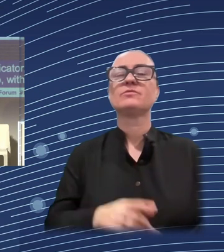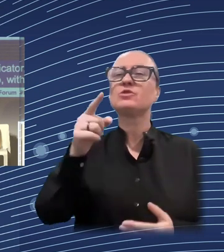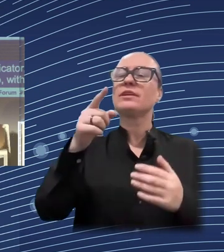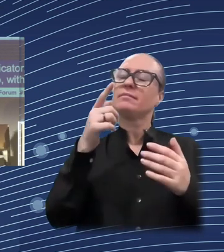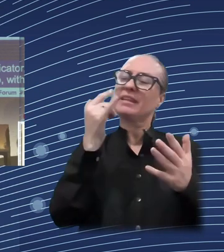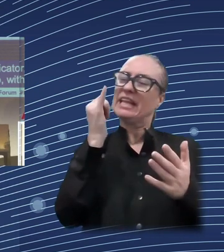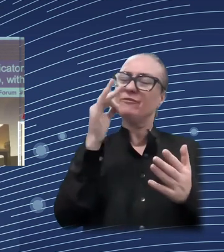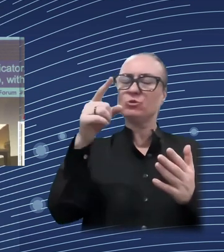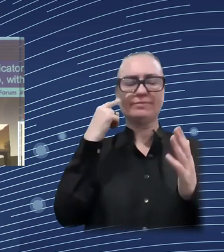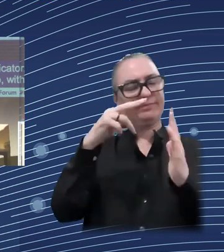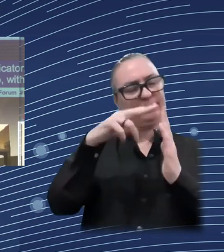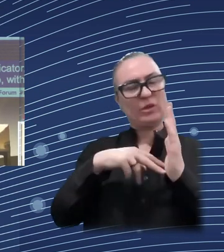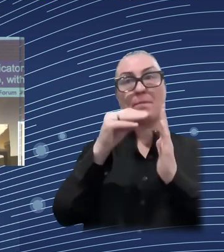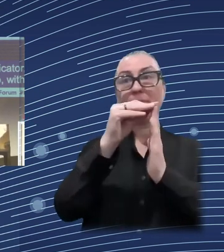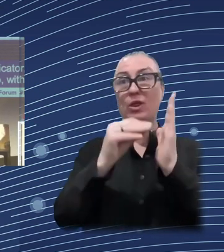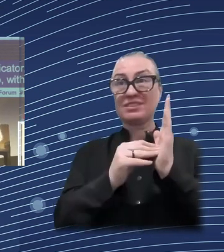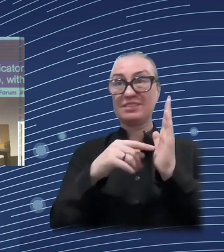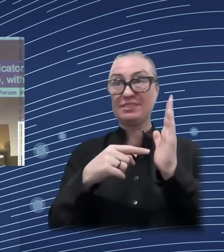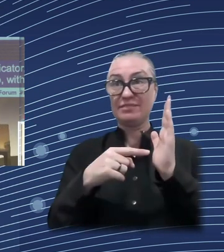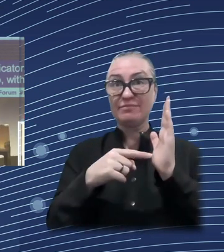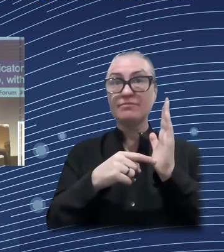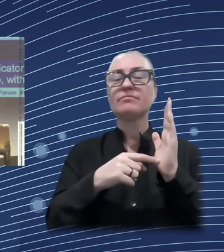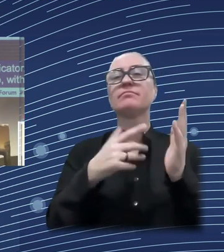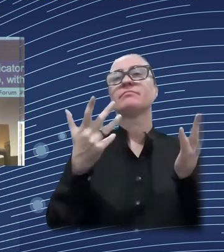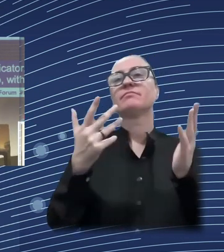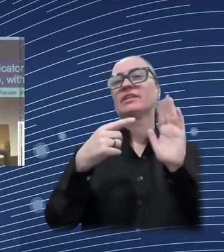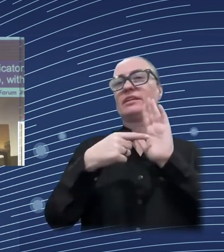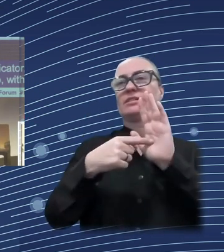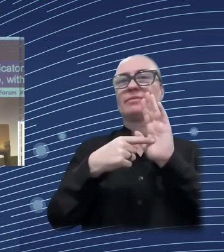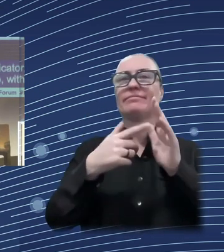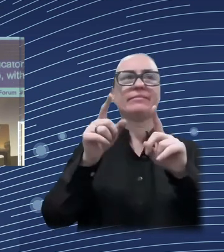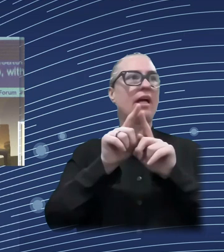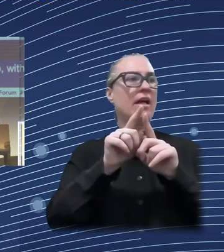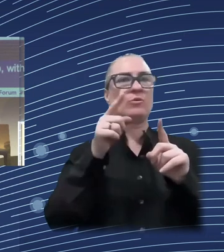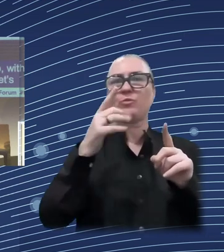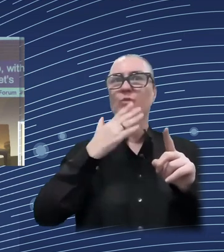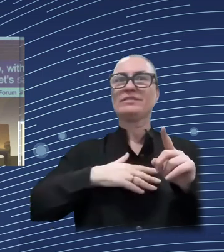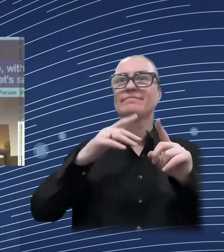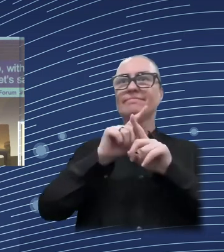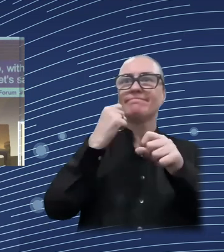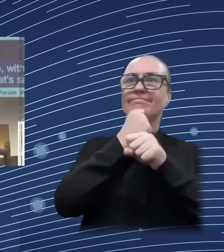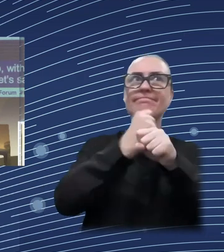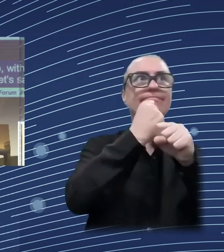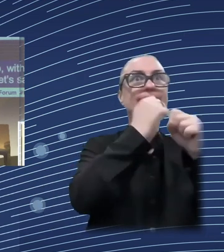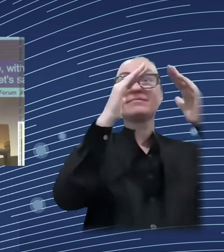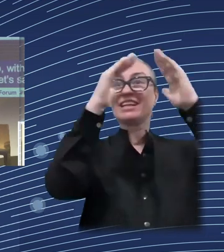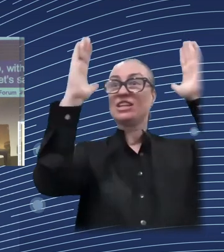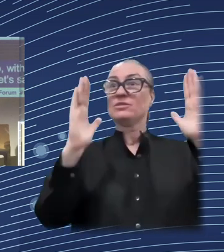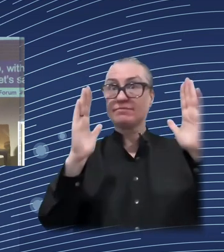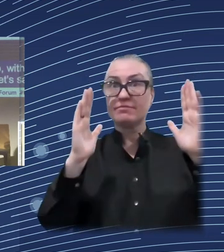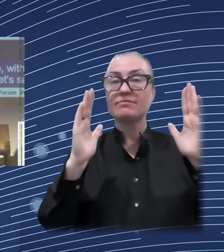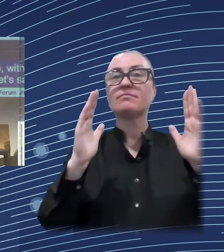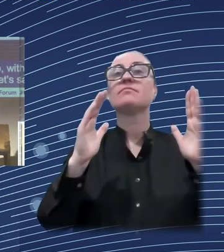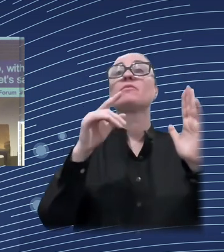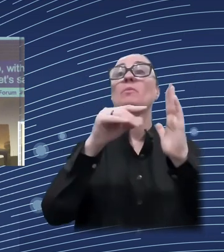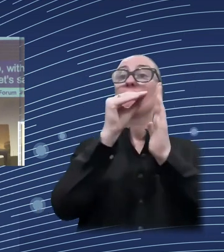you might want to have, let's say, a special look at the design of policies in order